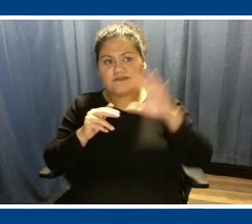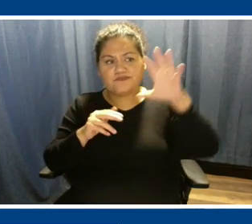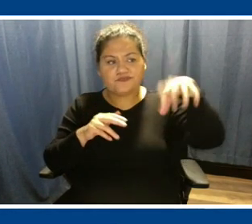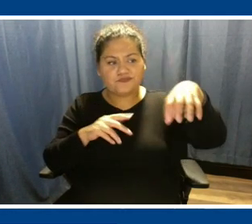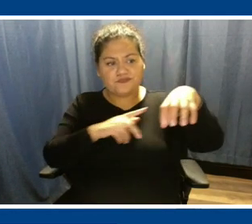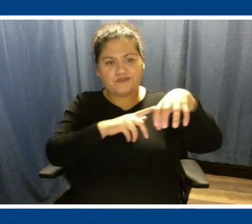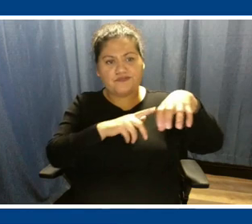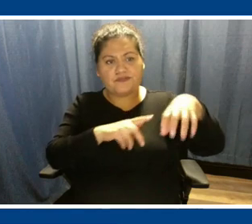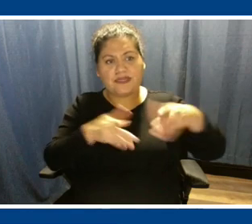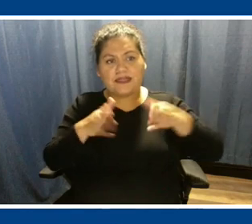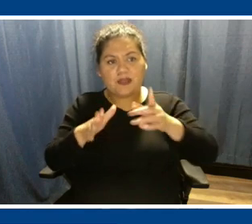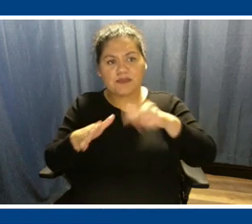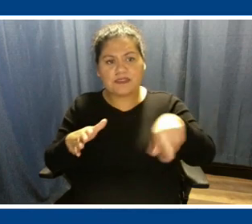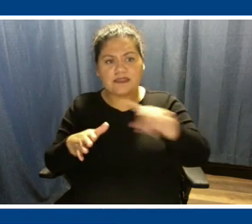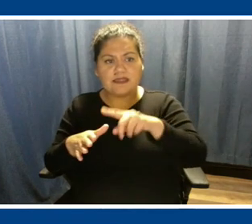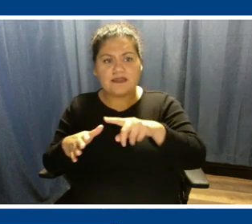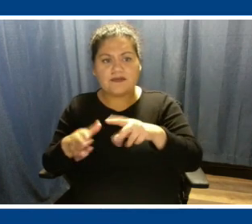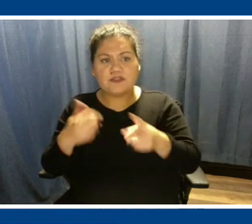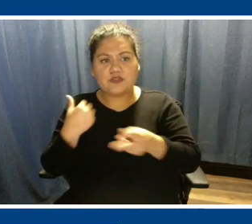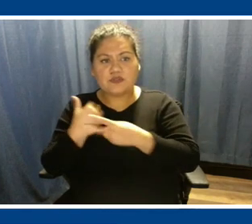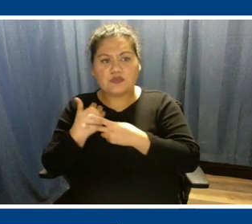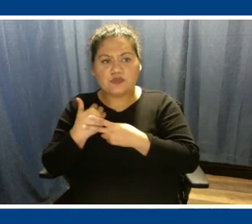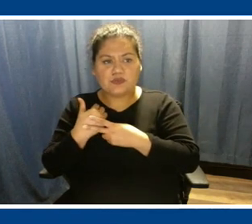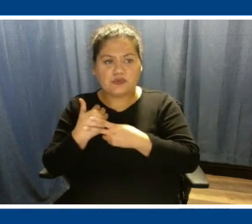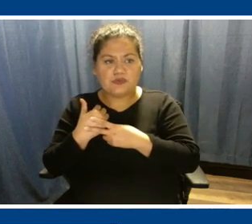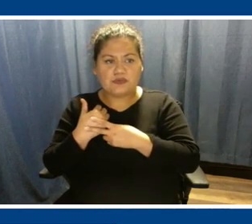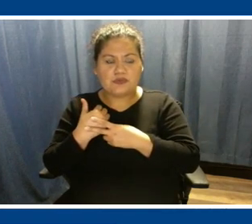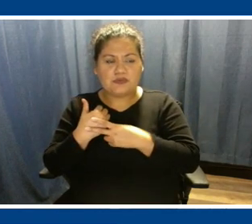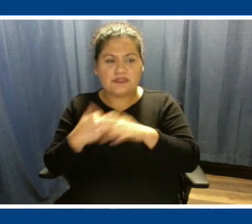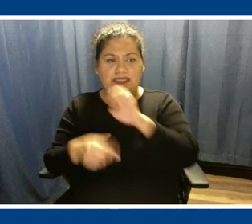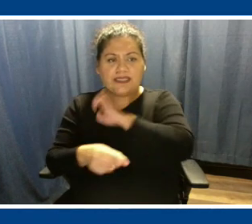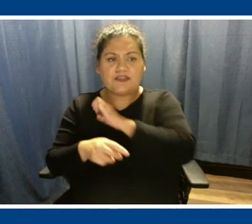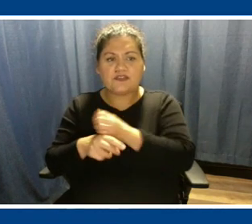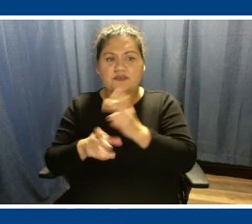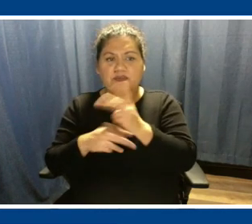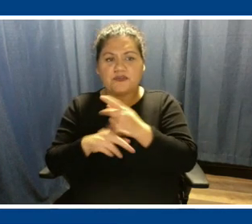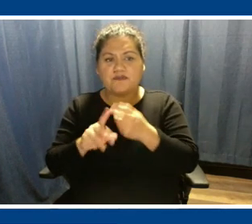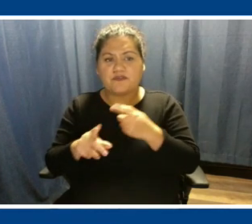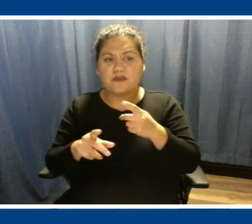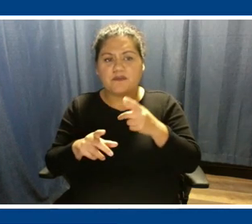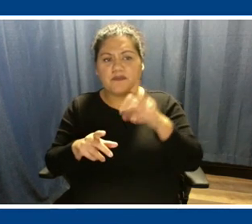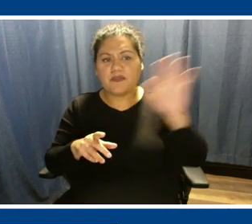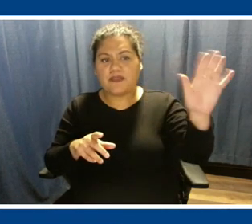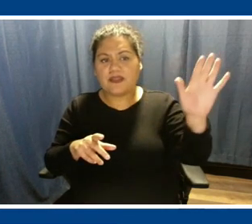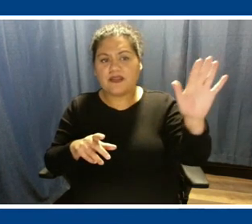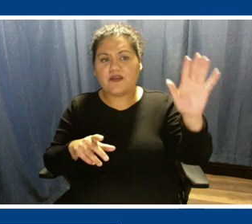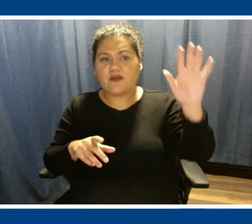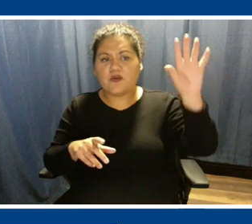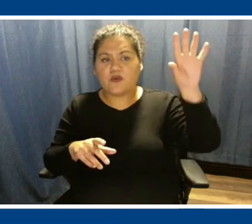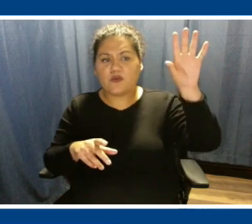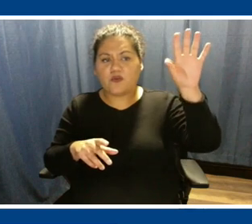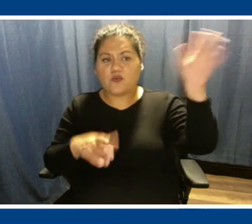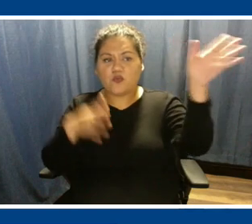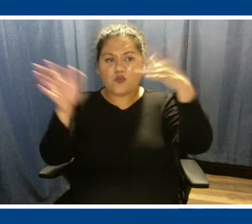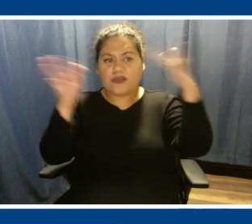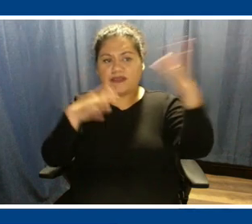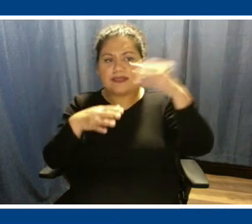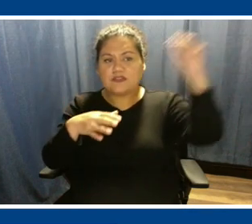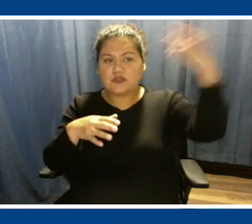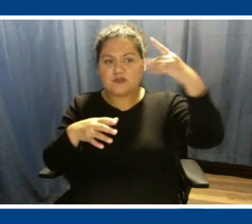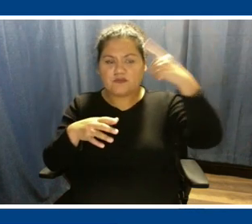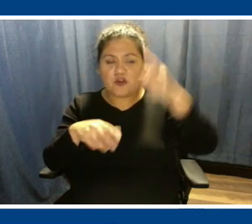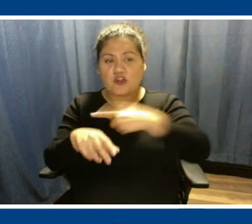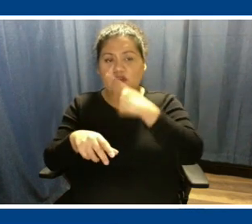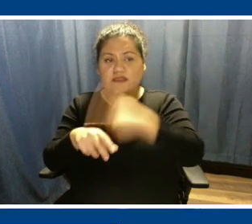them to store the energy produced from their wind and solar for a longer period of time during